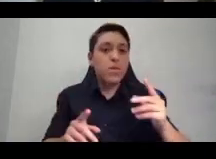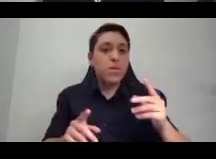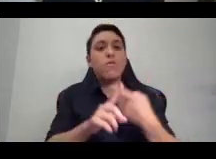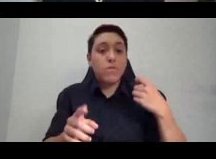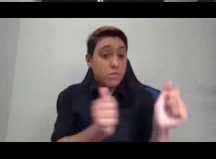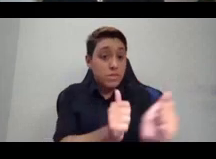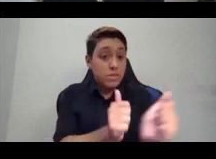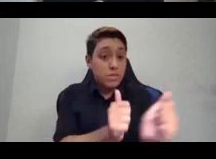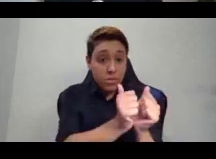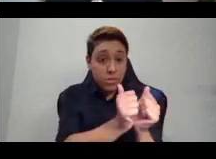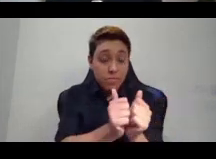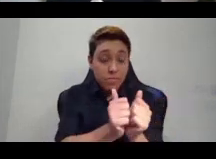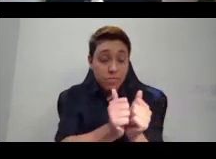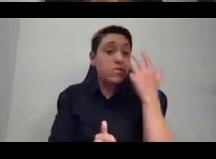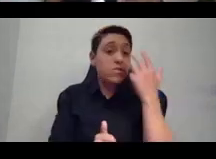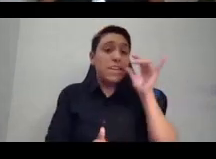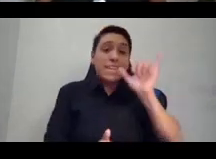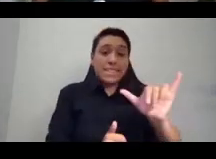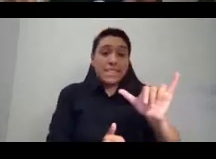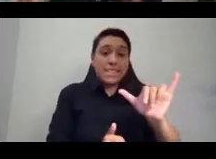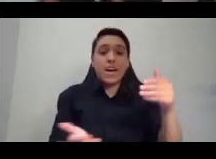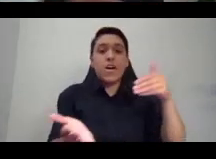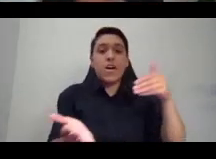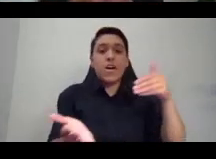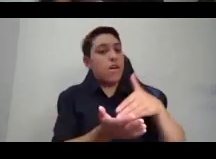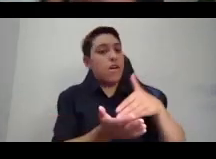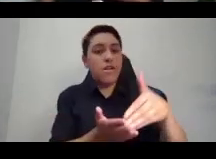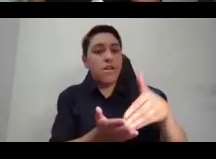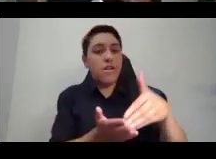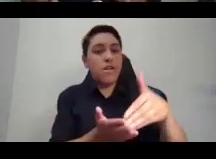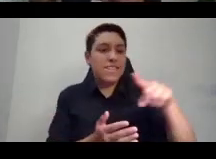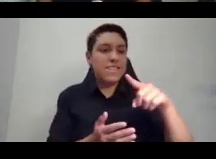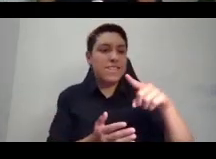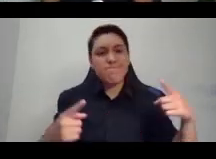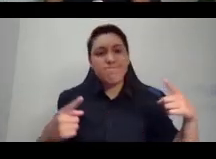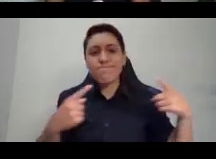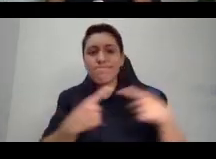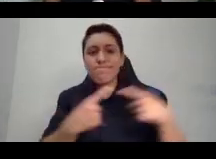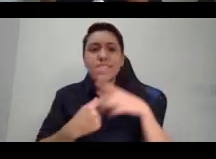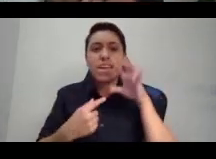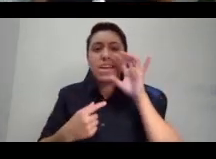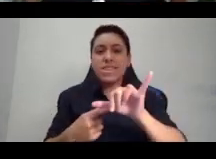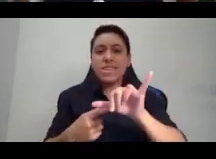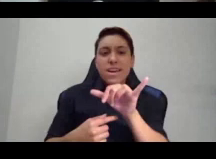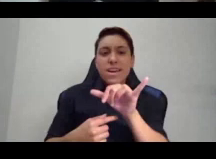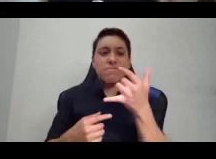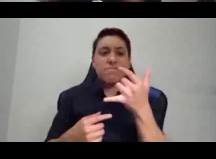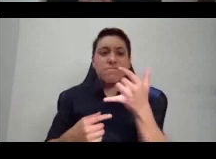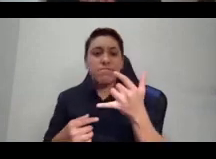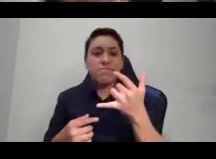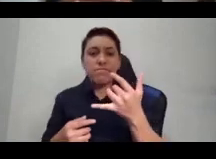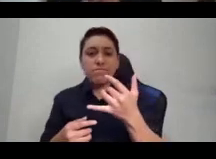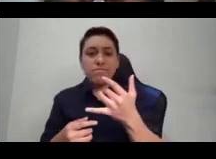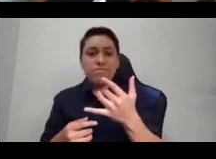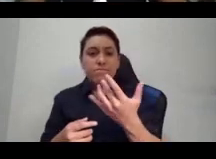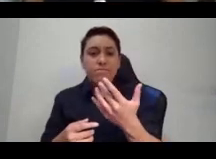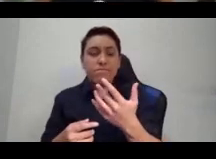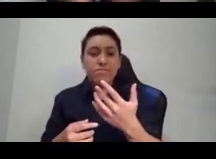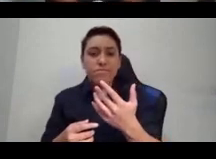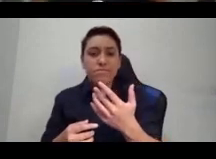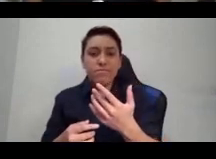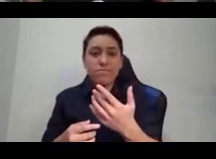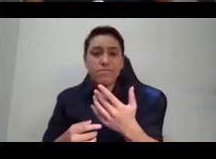frequently criticized all of the hypocrisies and contradictions that they saw in the moral order, which was